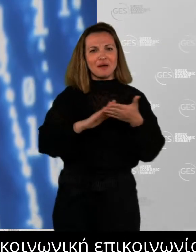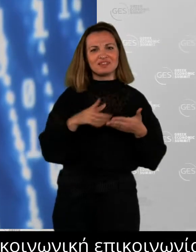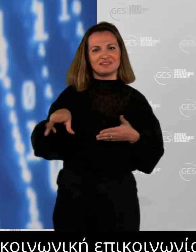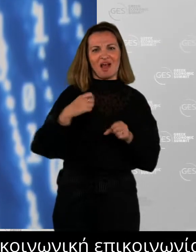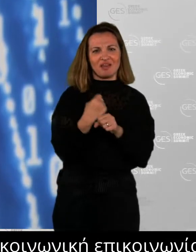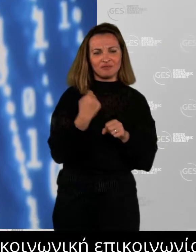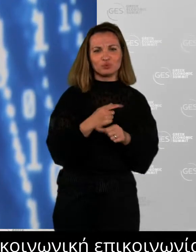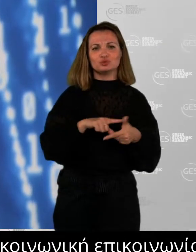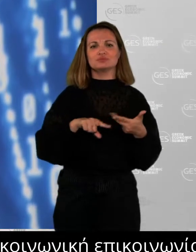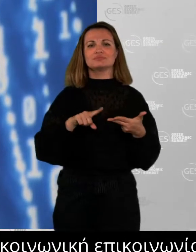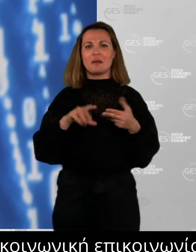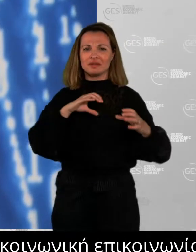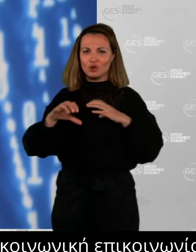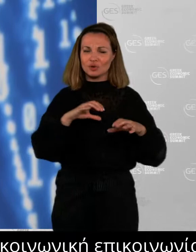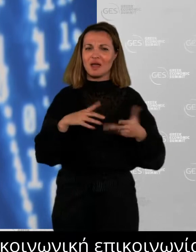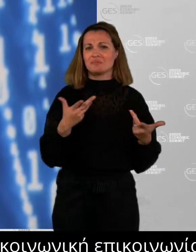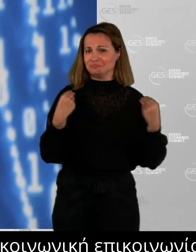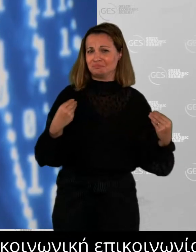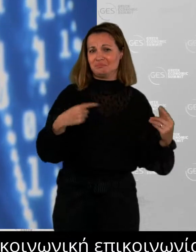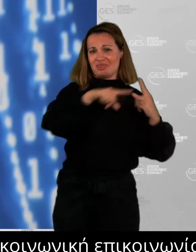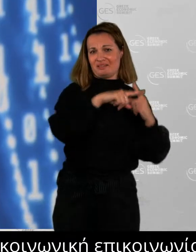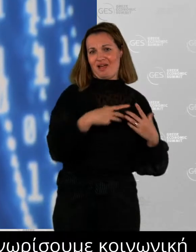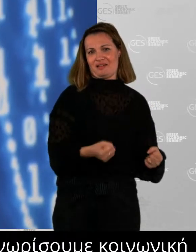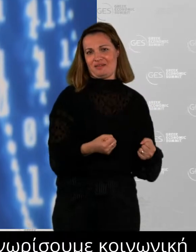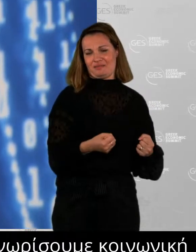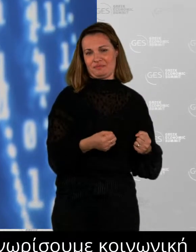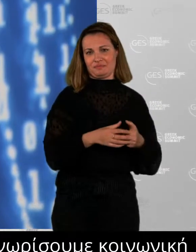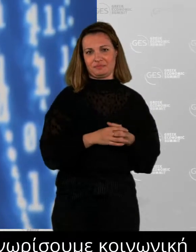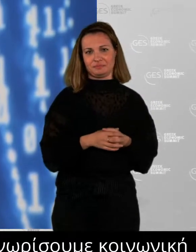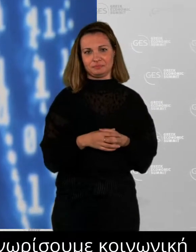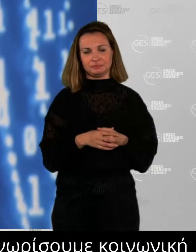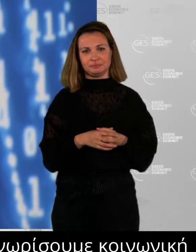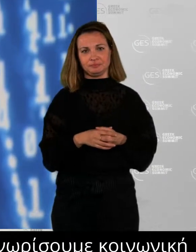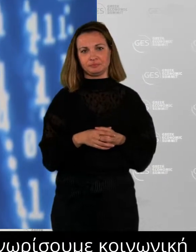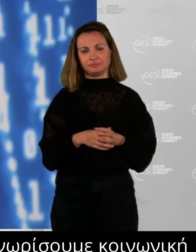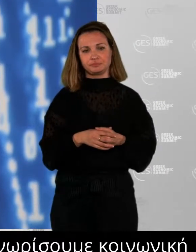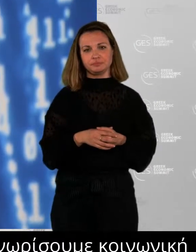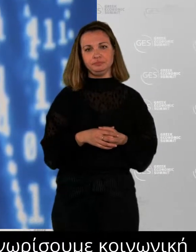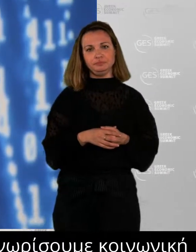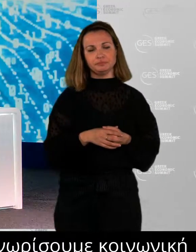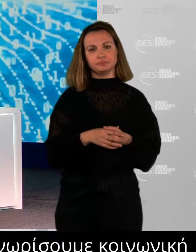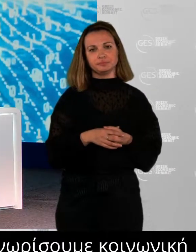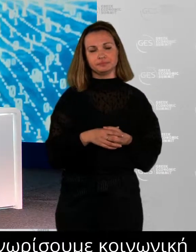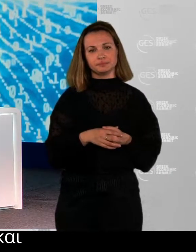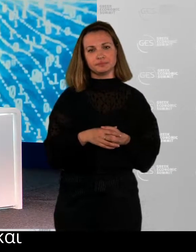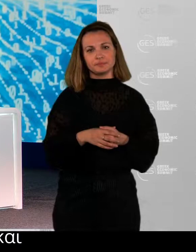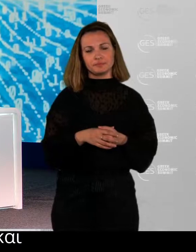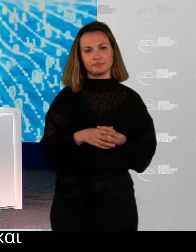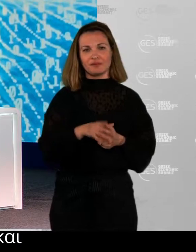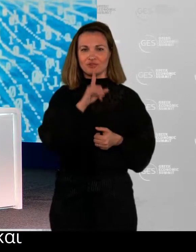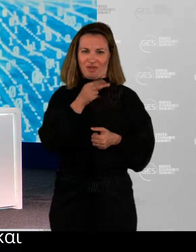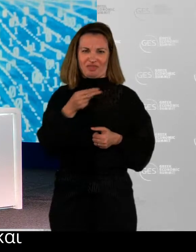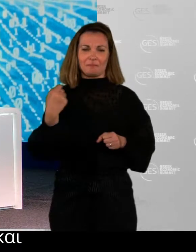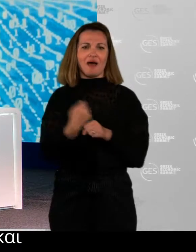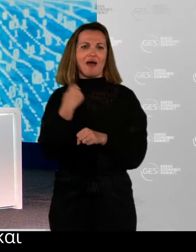to humans and the employment in particular, I believe a lot on the development of people, upskilling them,